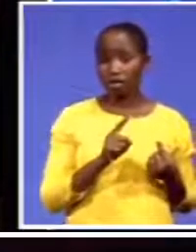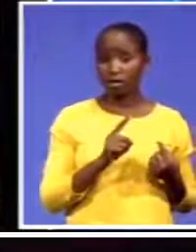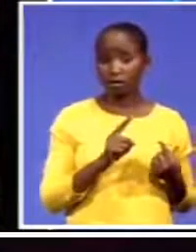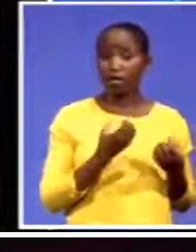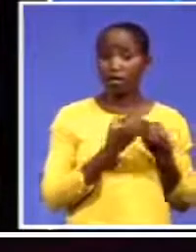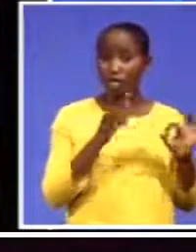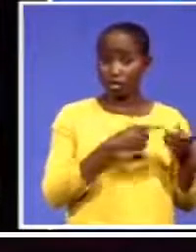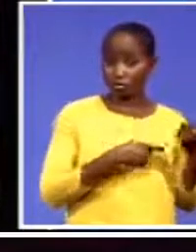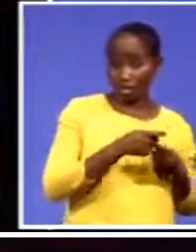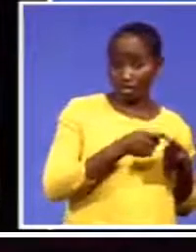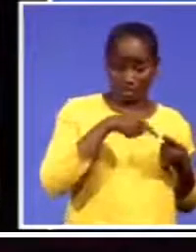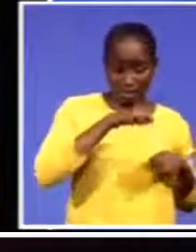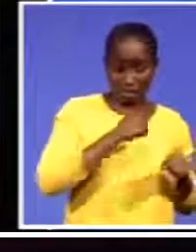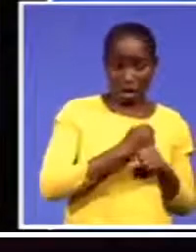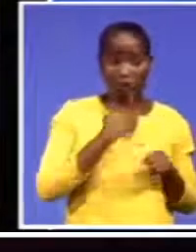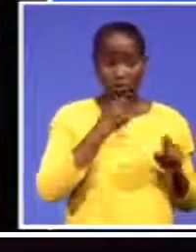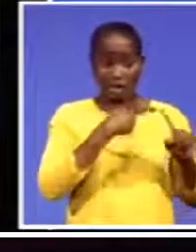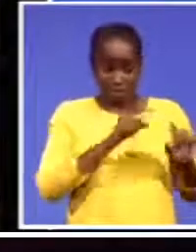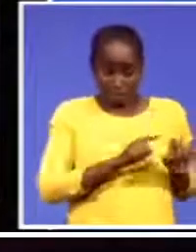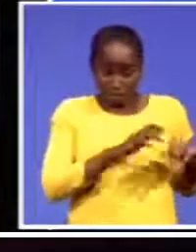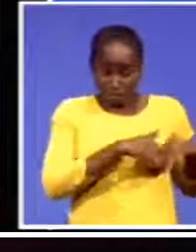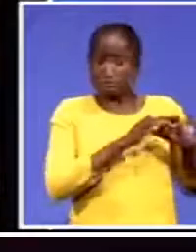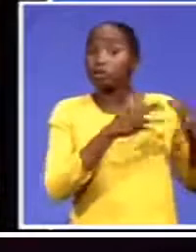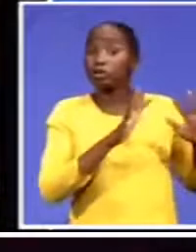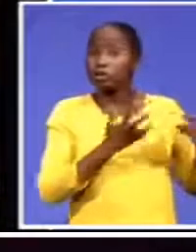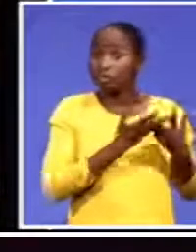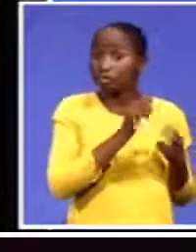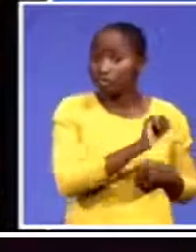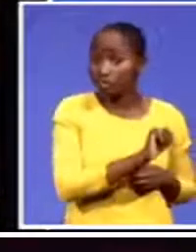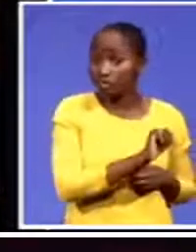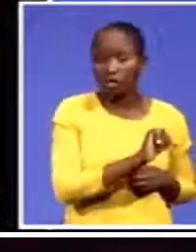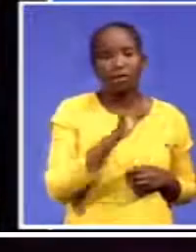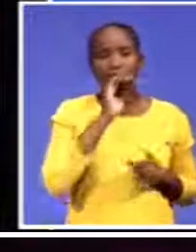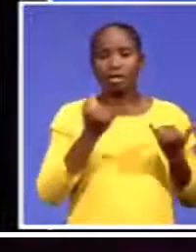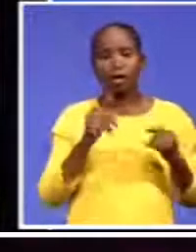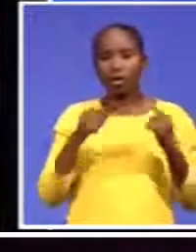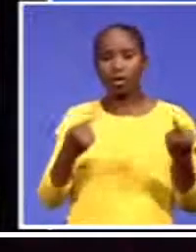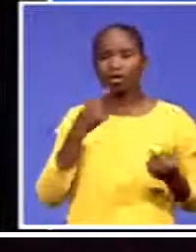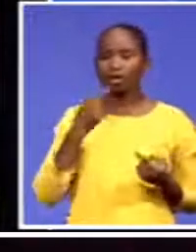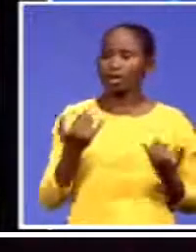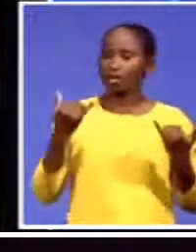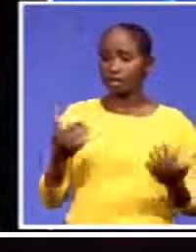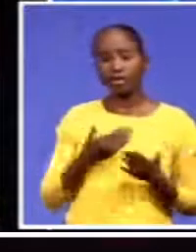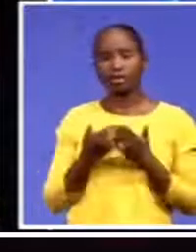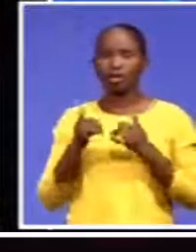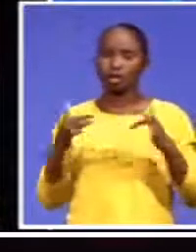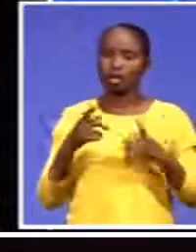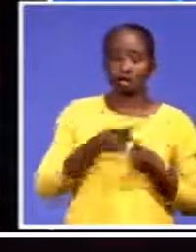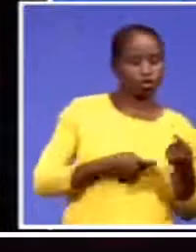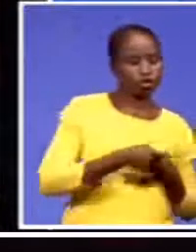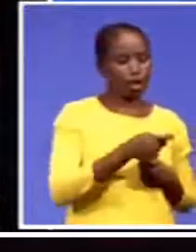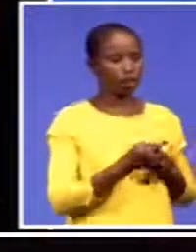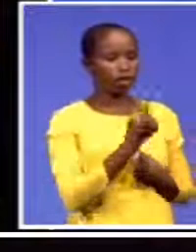Remember, nobody's going to ring the bell and say, now you may start trading with one another, African countries. It is about them setting